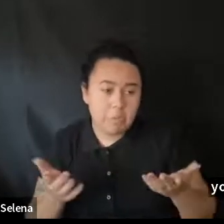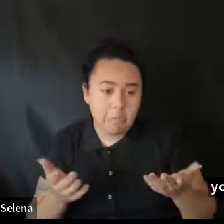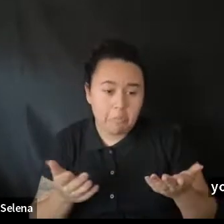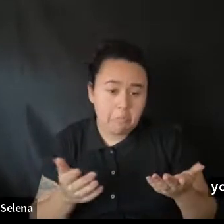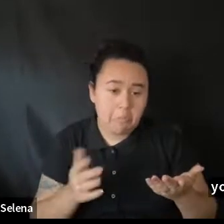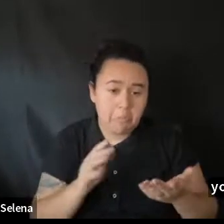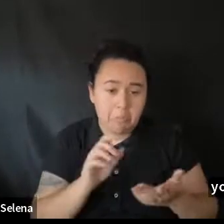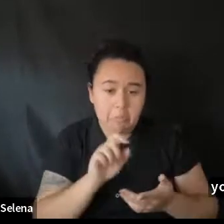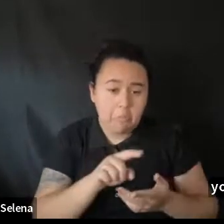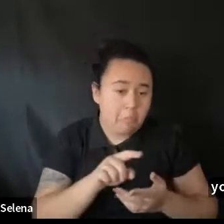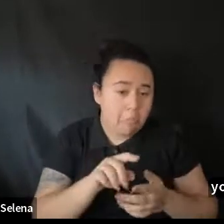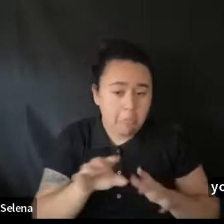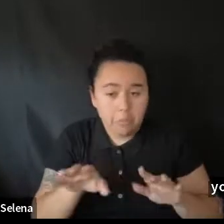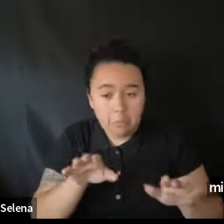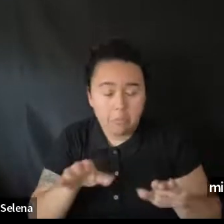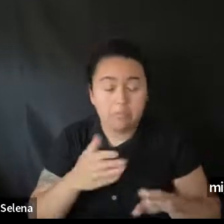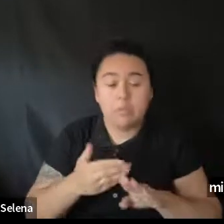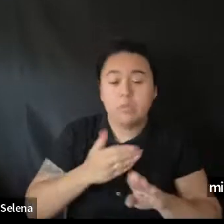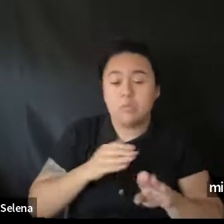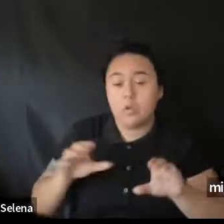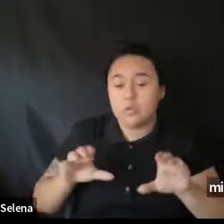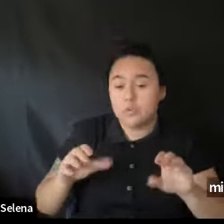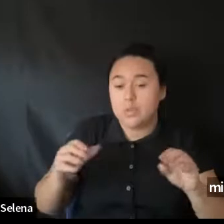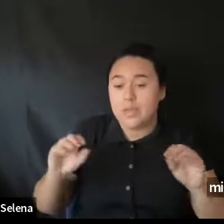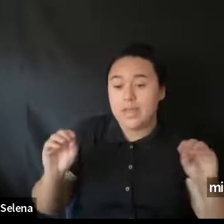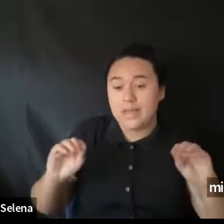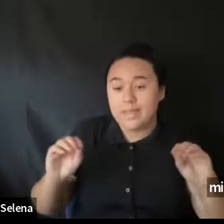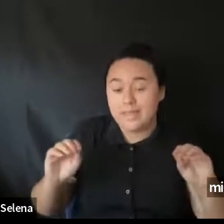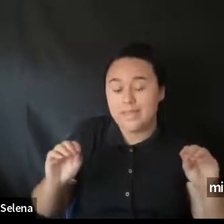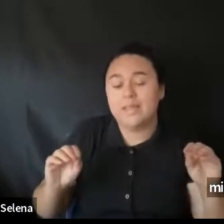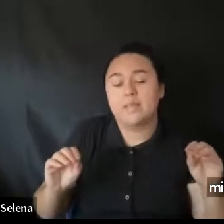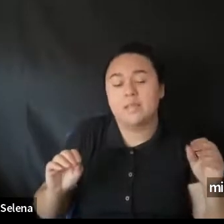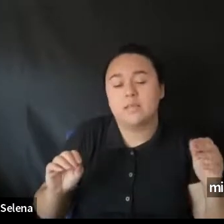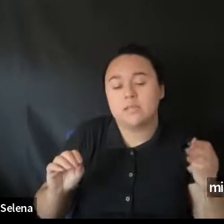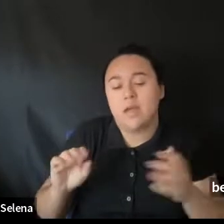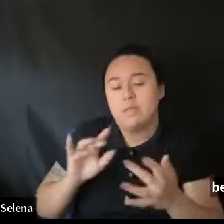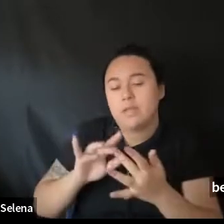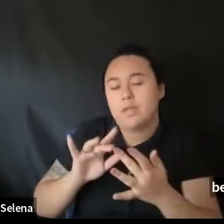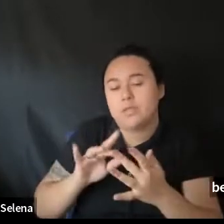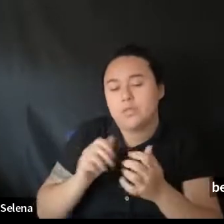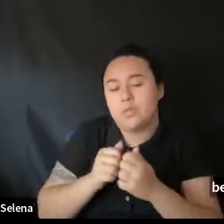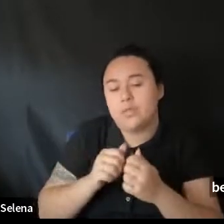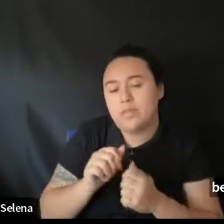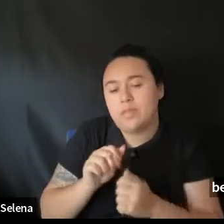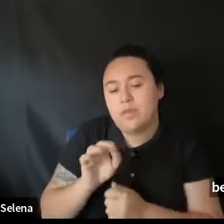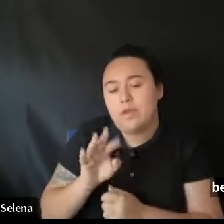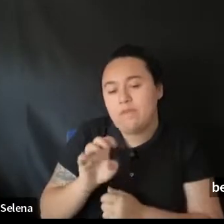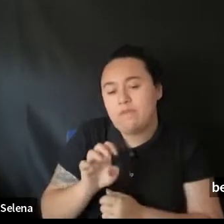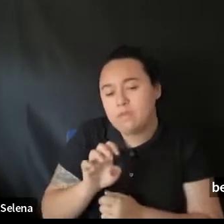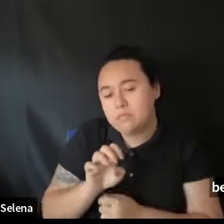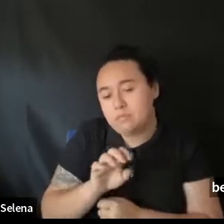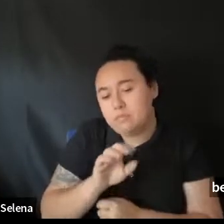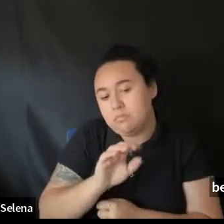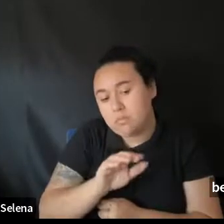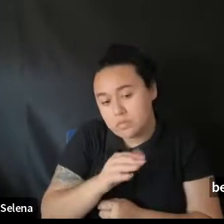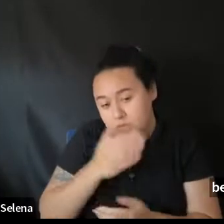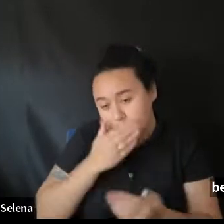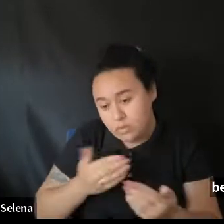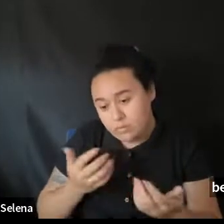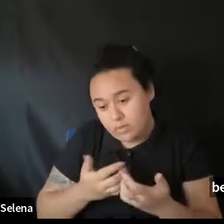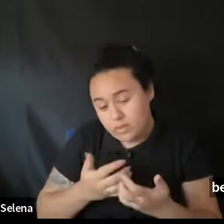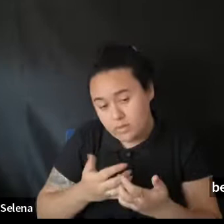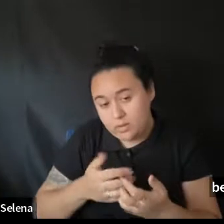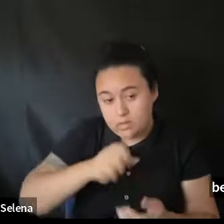Before. I do anything. I should get in touch. With the office. And see. If in fact. It is a good fit.